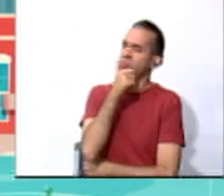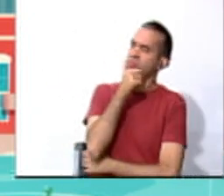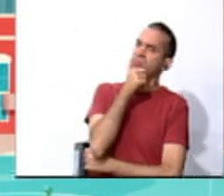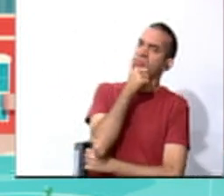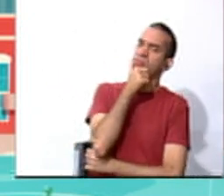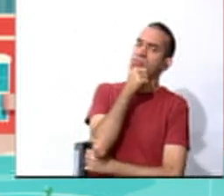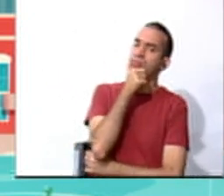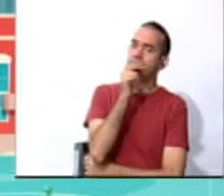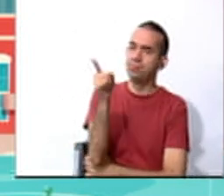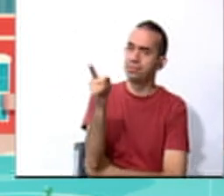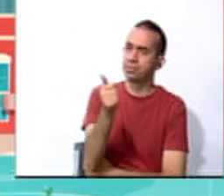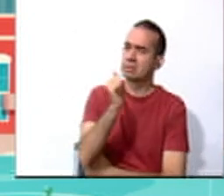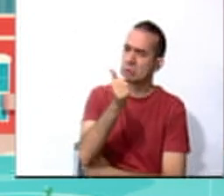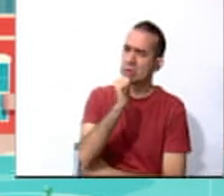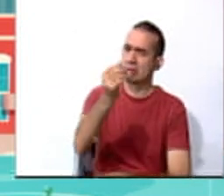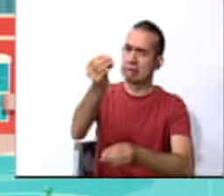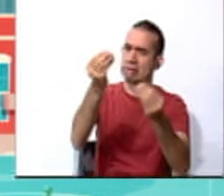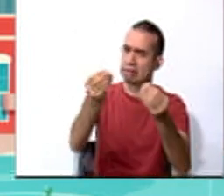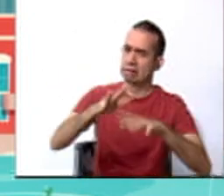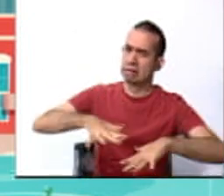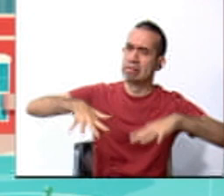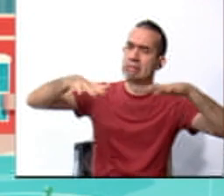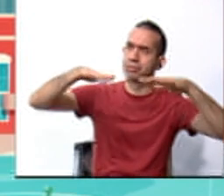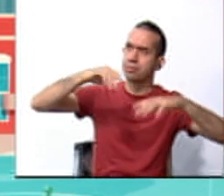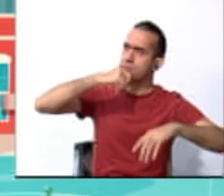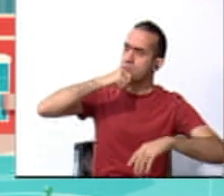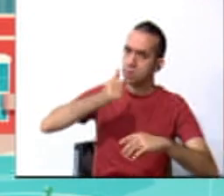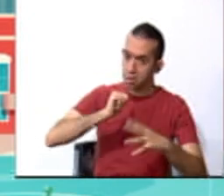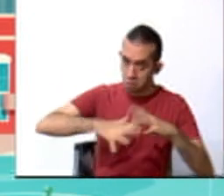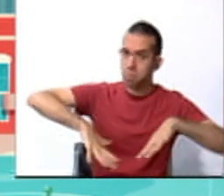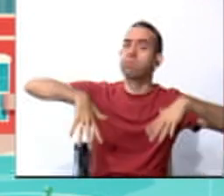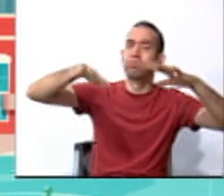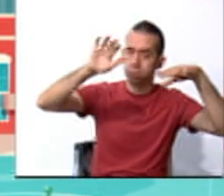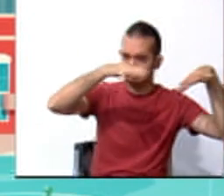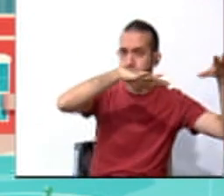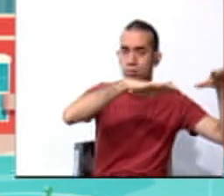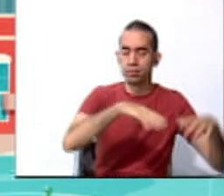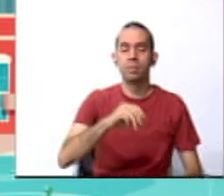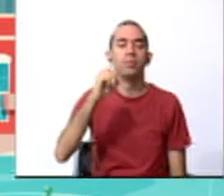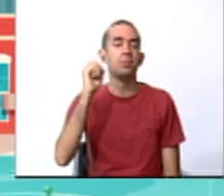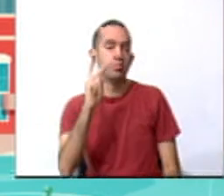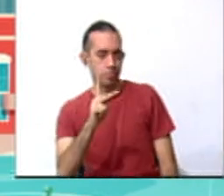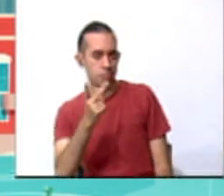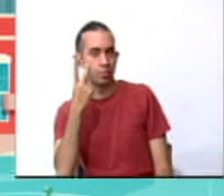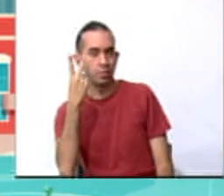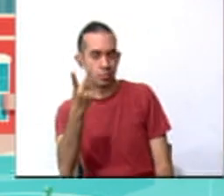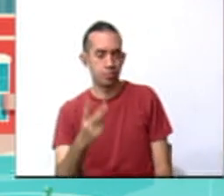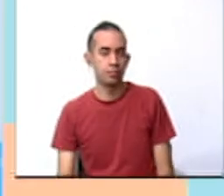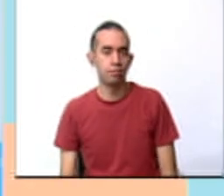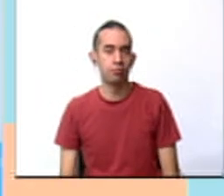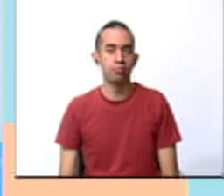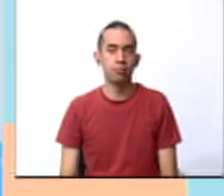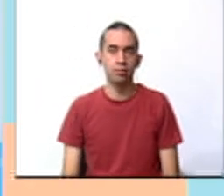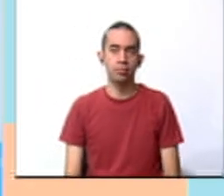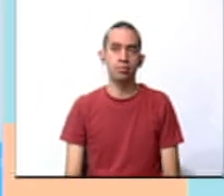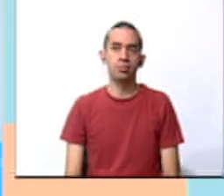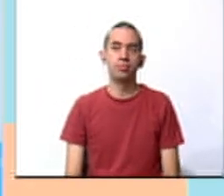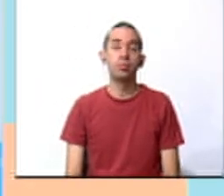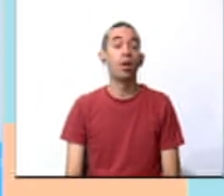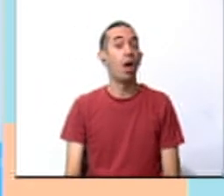there's too much water. A flood? Okay. Let's see what he has to say.